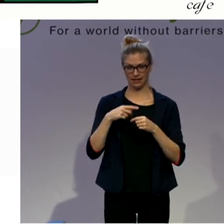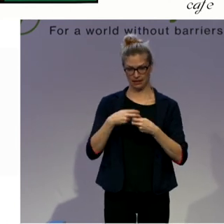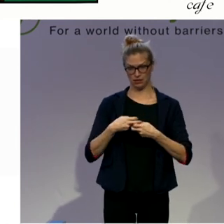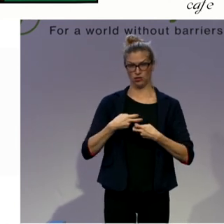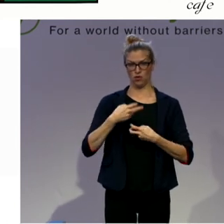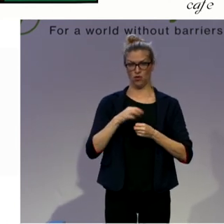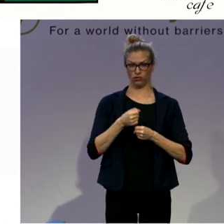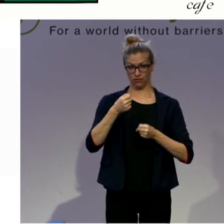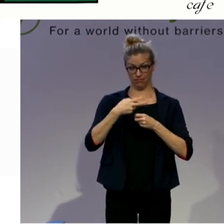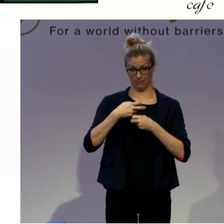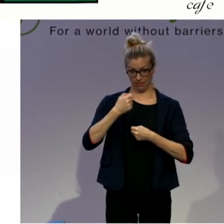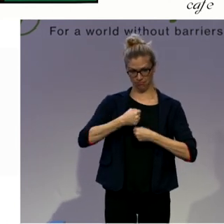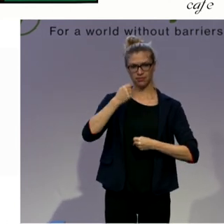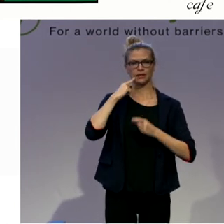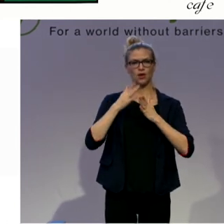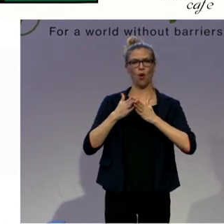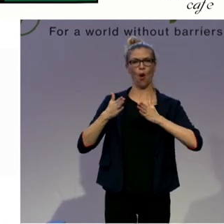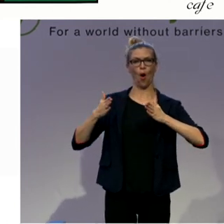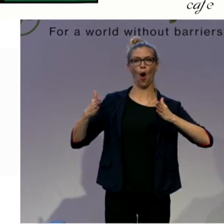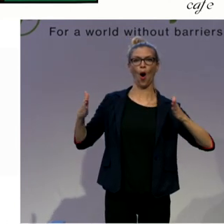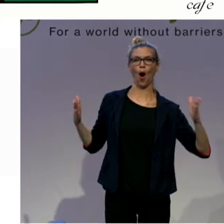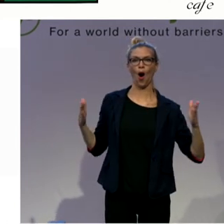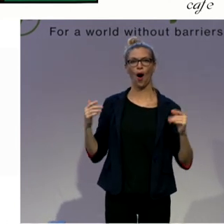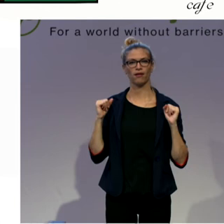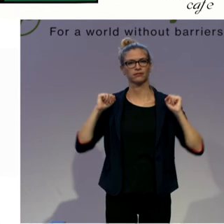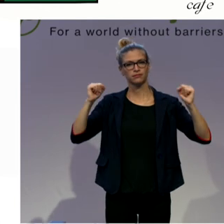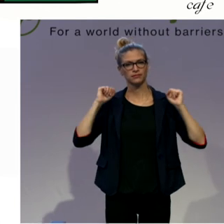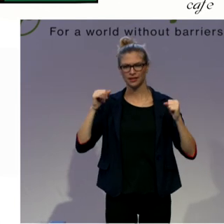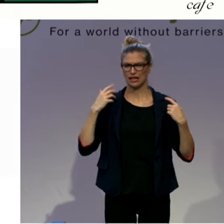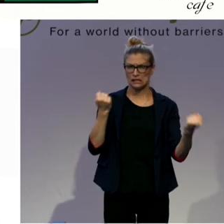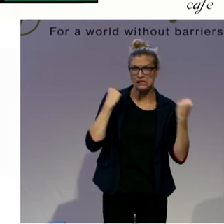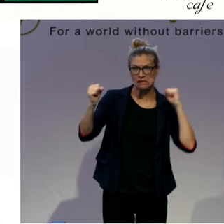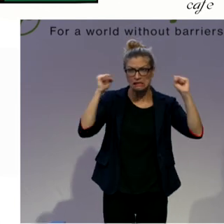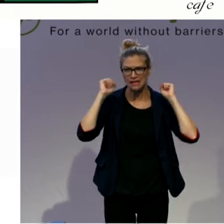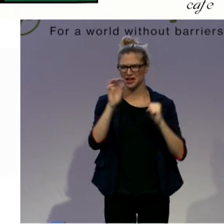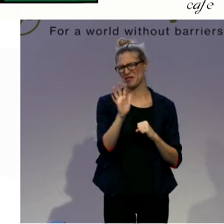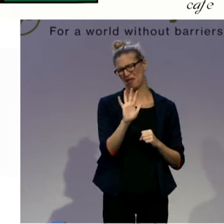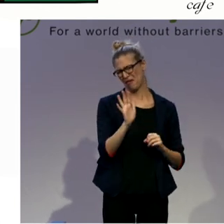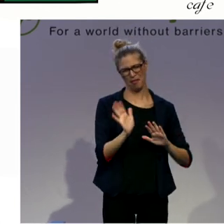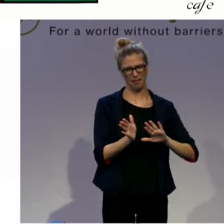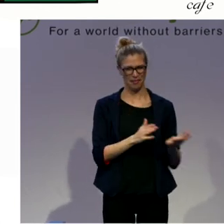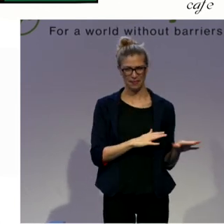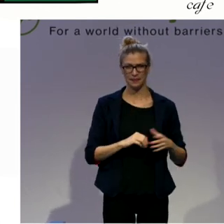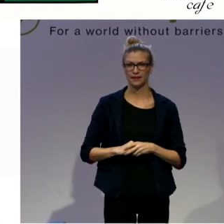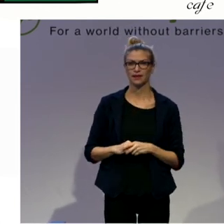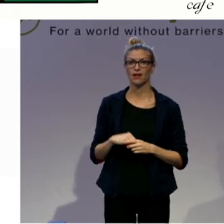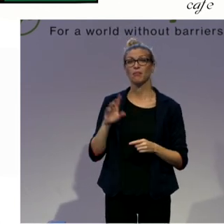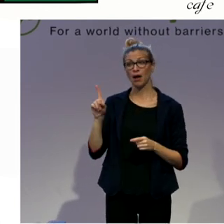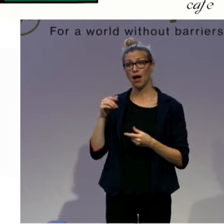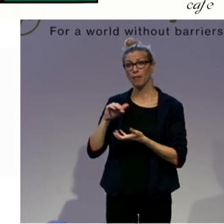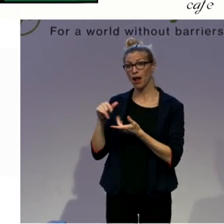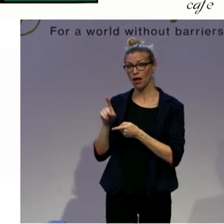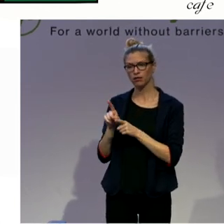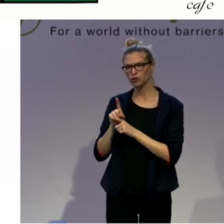workout like a gym. It's also not a very simple workout. It's still super